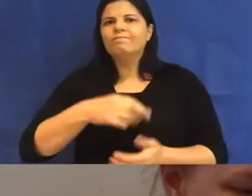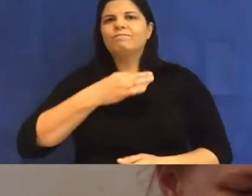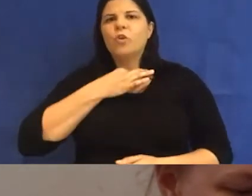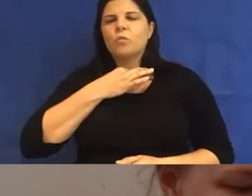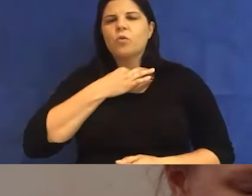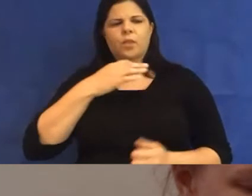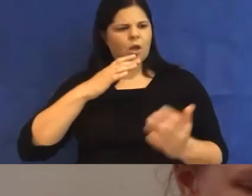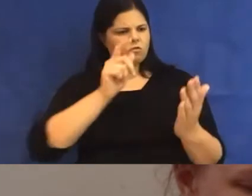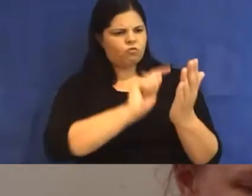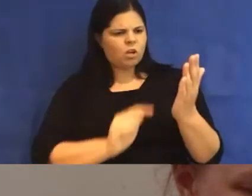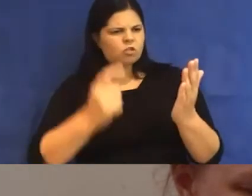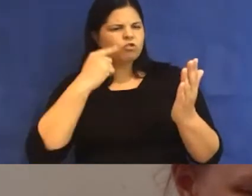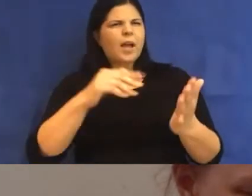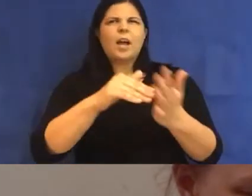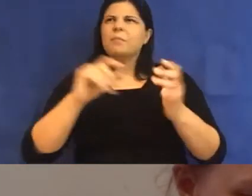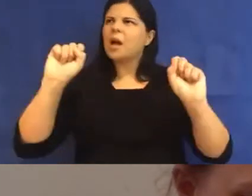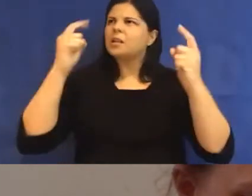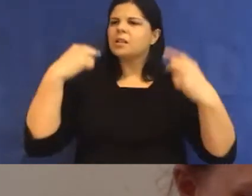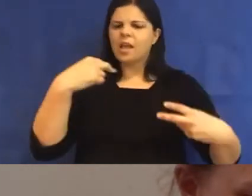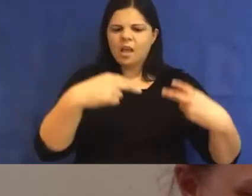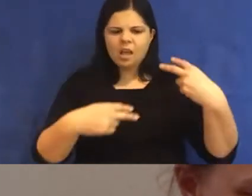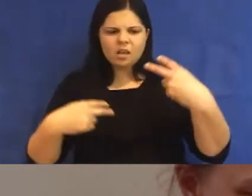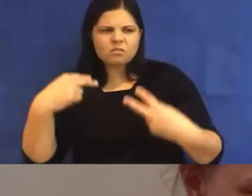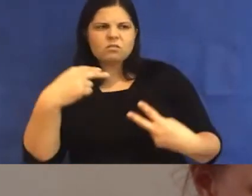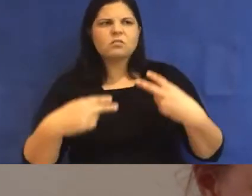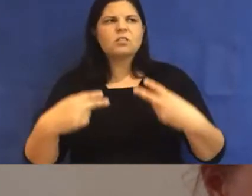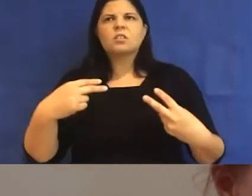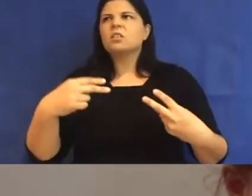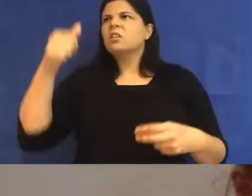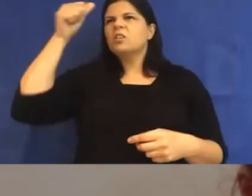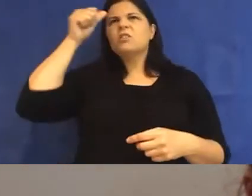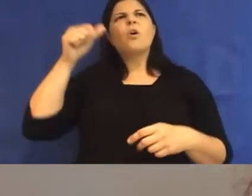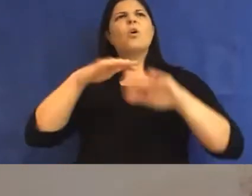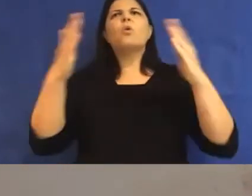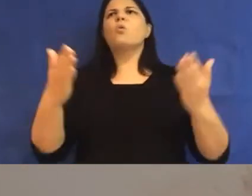vulnerability, to try to locate it meaningfully in a world of securitisation and precarity.